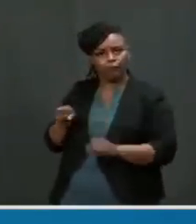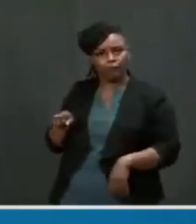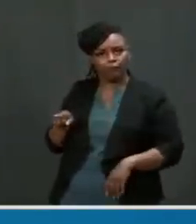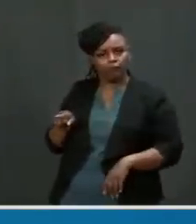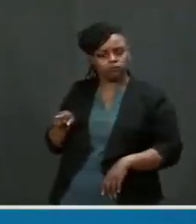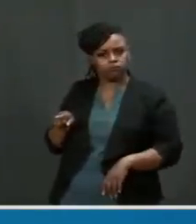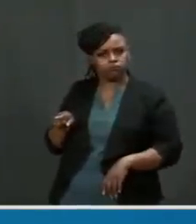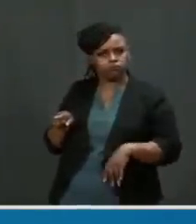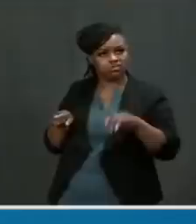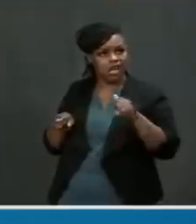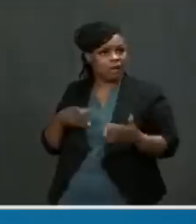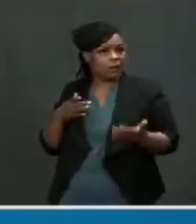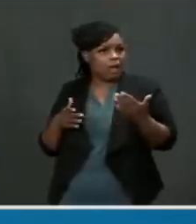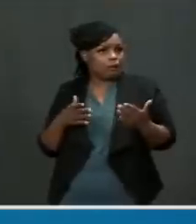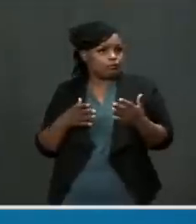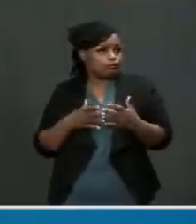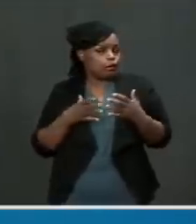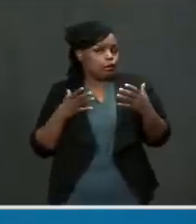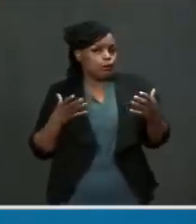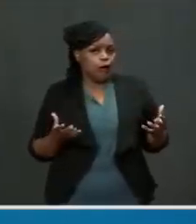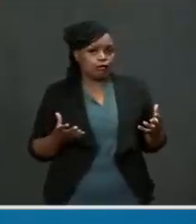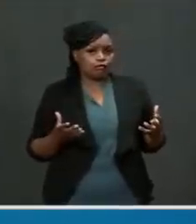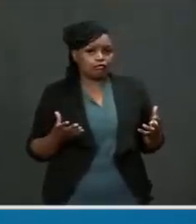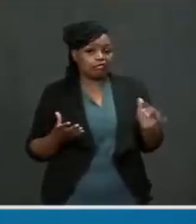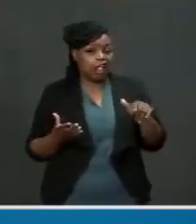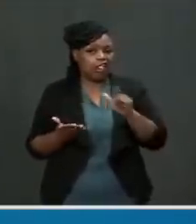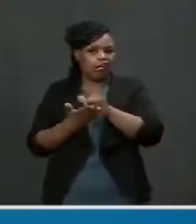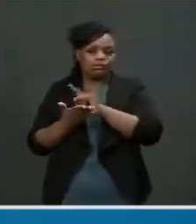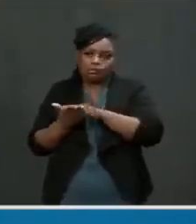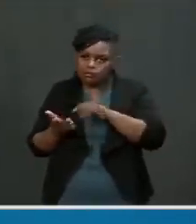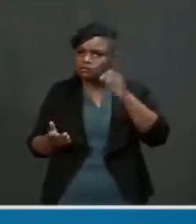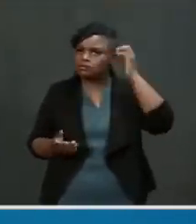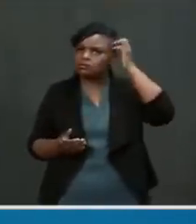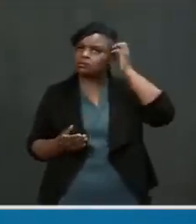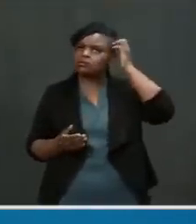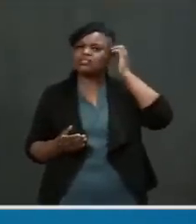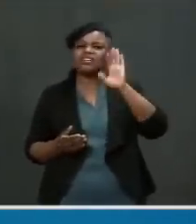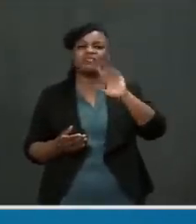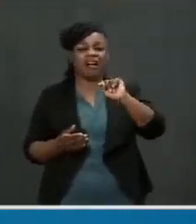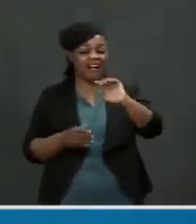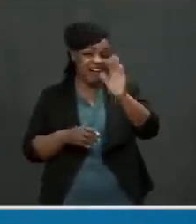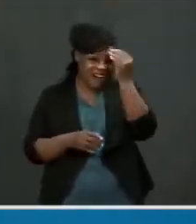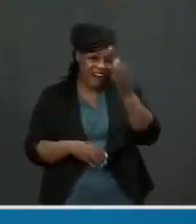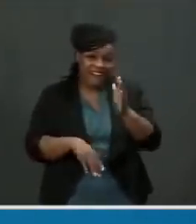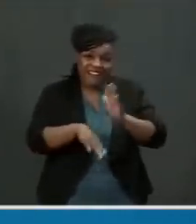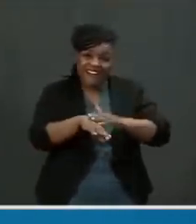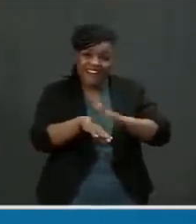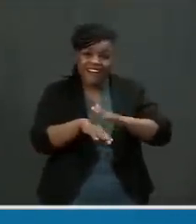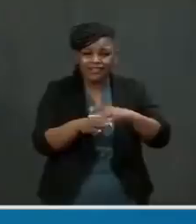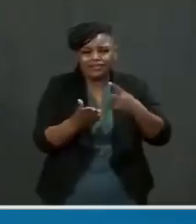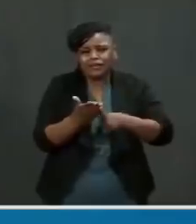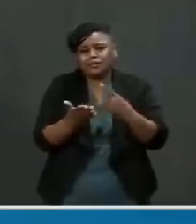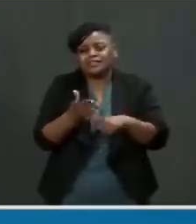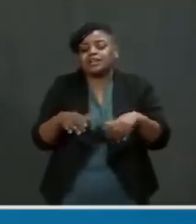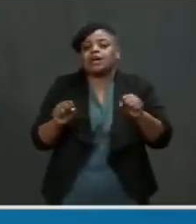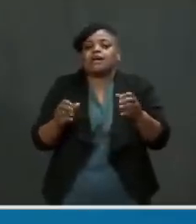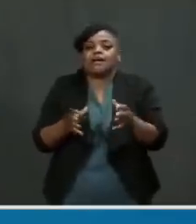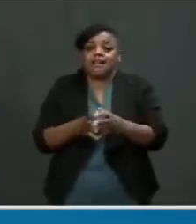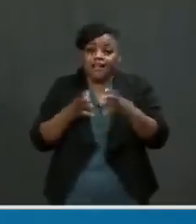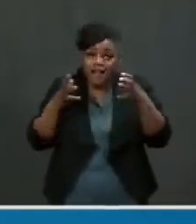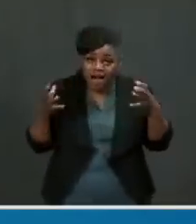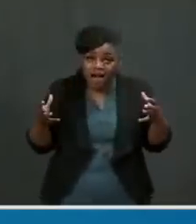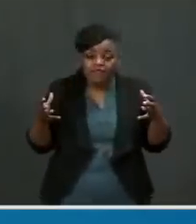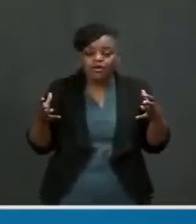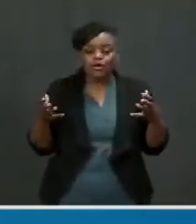Well, sometimes it takes a lot of courage, a lot